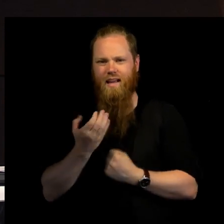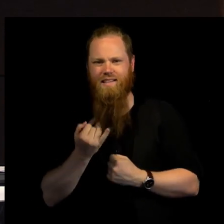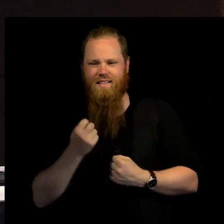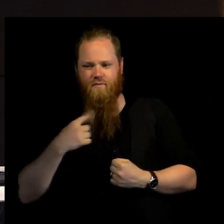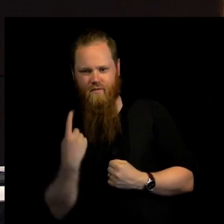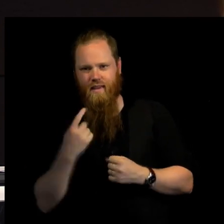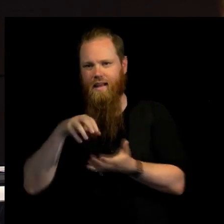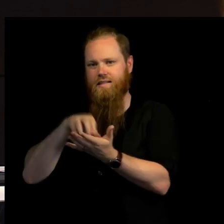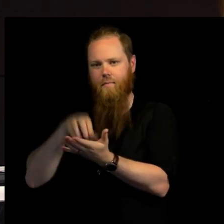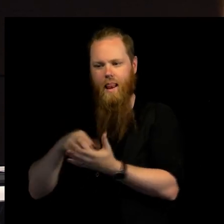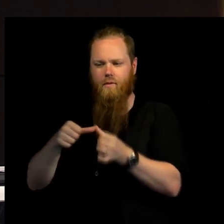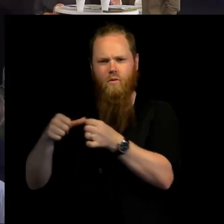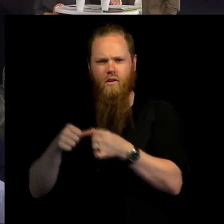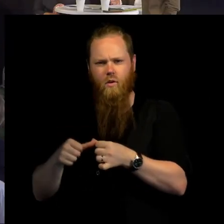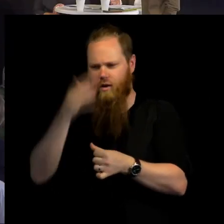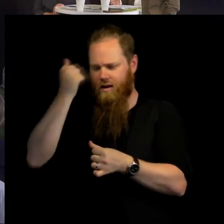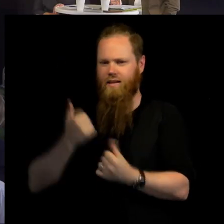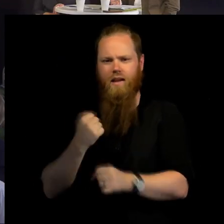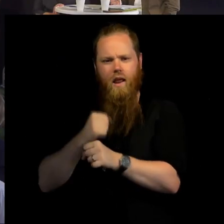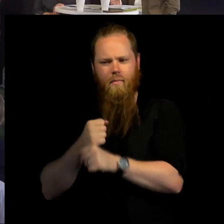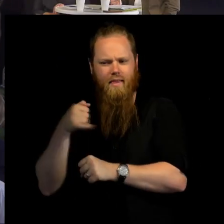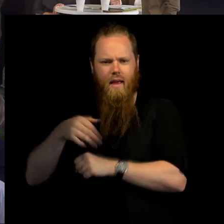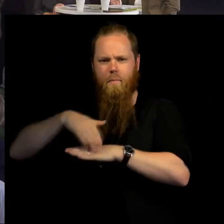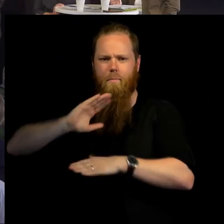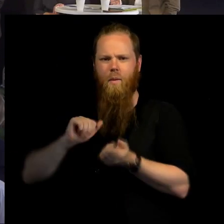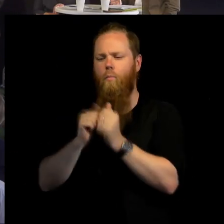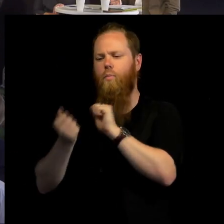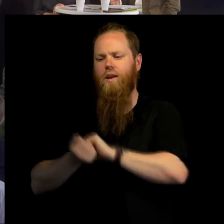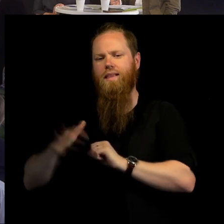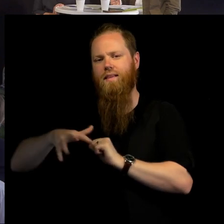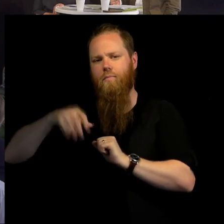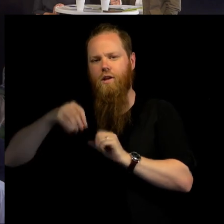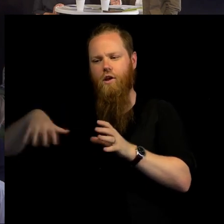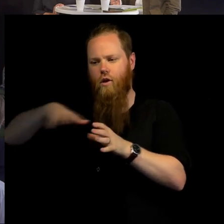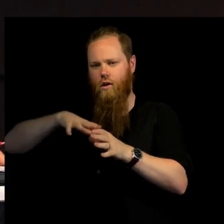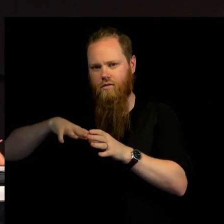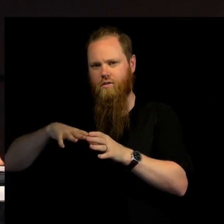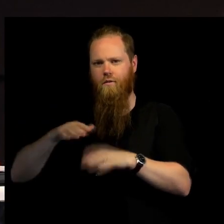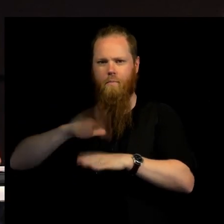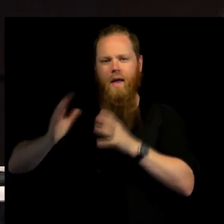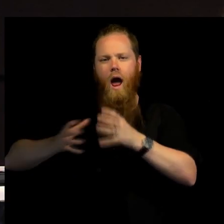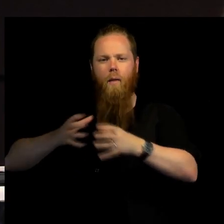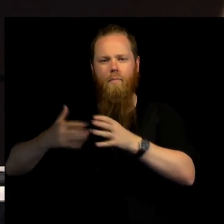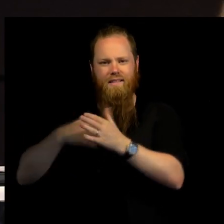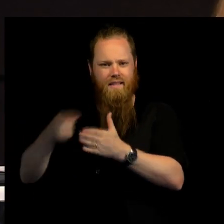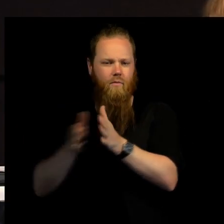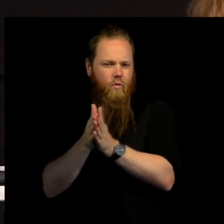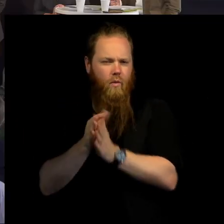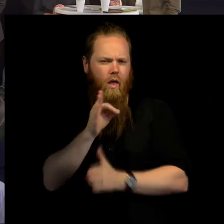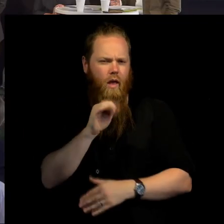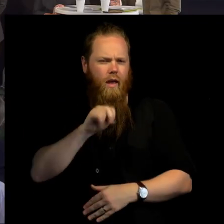so they can act and work in a more political environment and be adaptive to those challenges. Henrik,